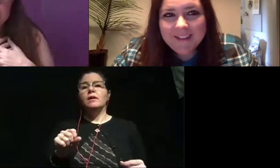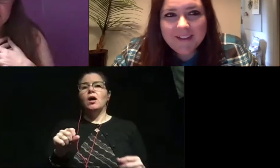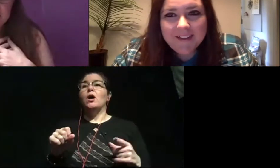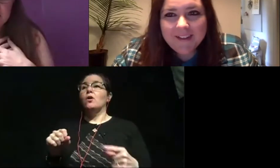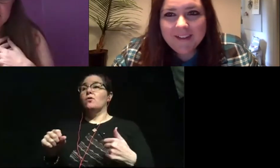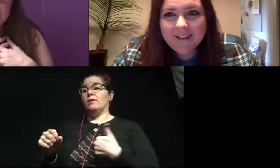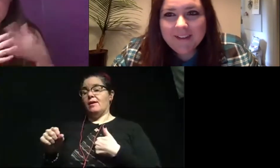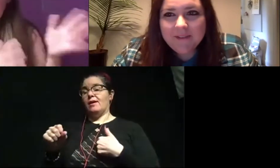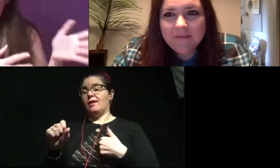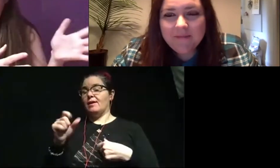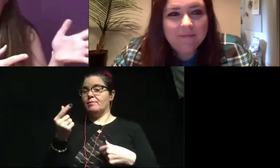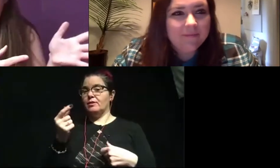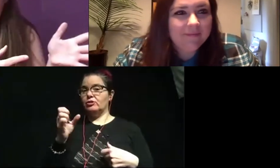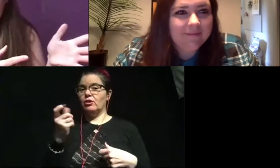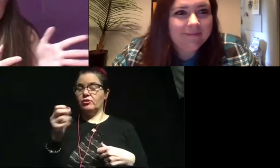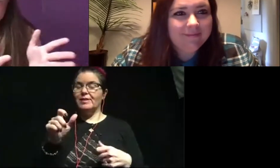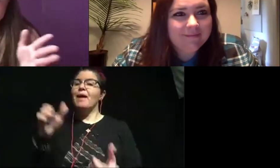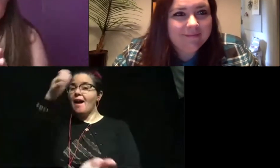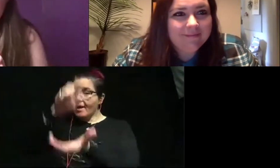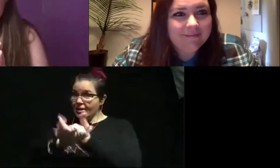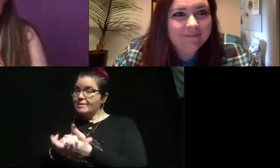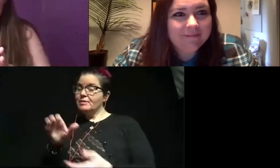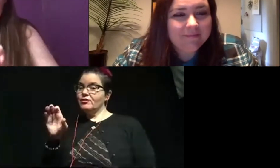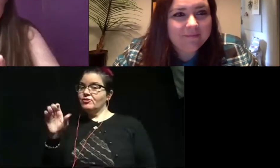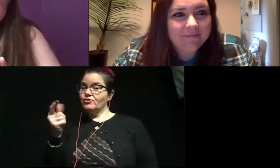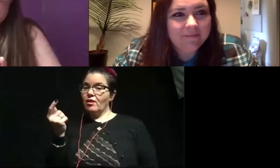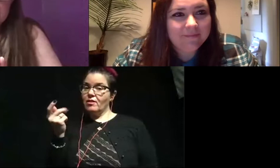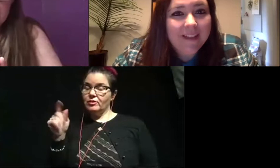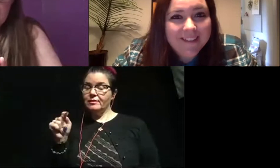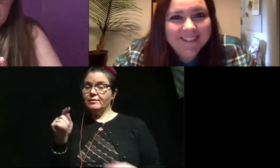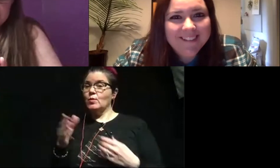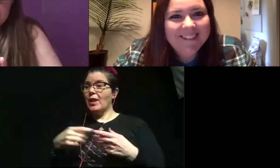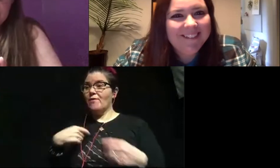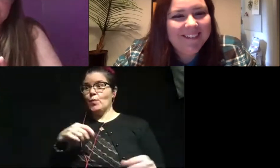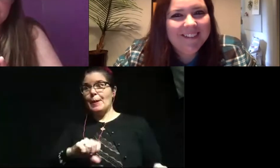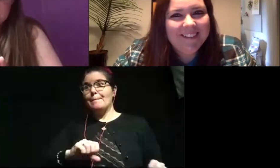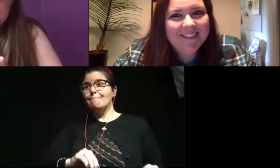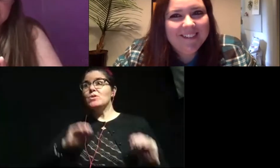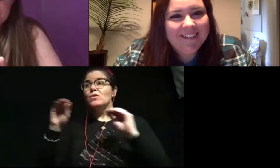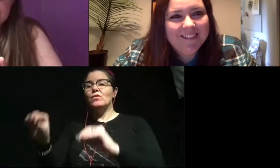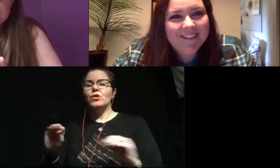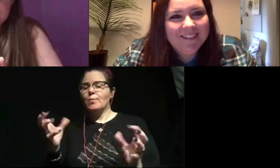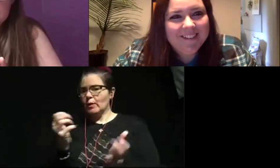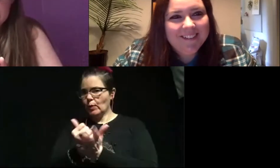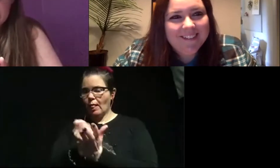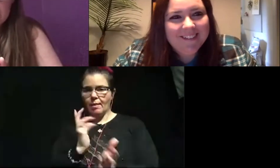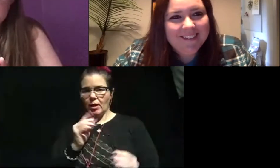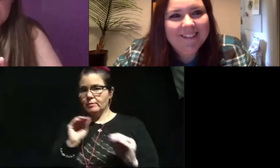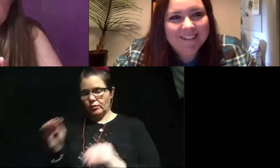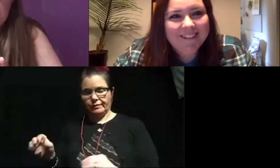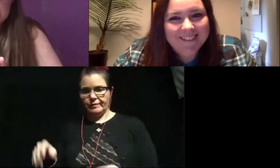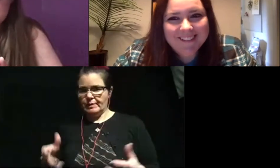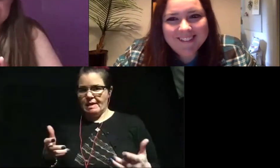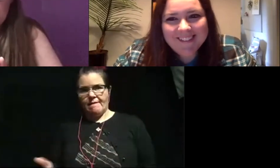geologist and I'm married to a geologist. So whenever we move, um, no one ever wants to help us move. I'll just say that